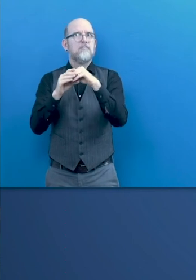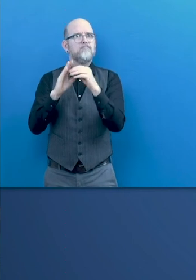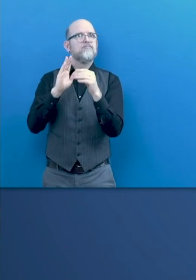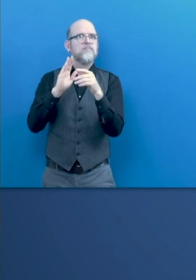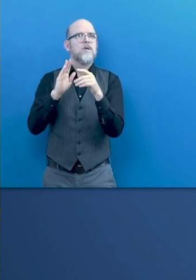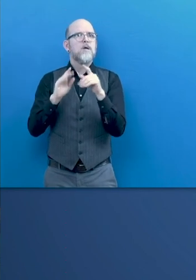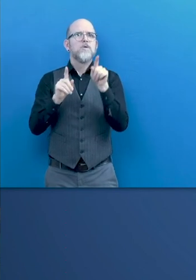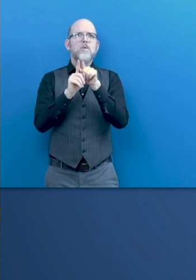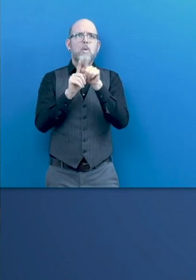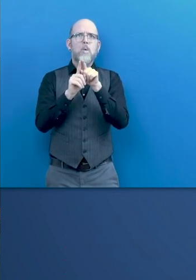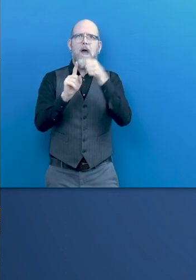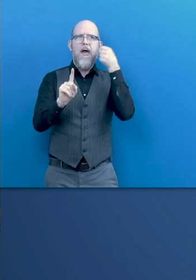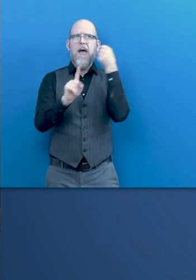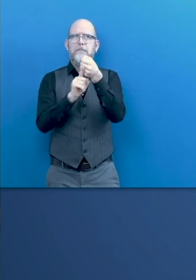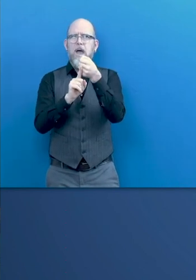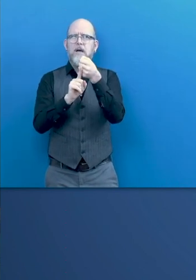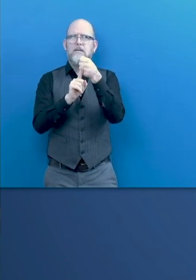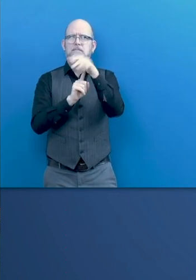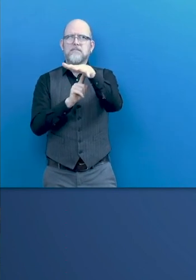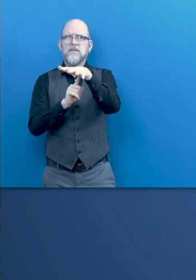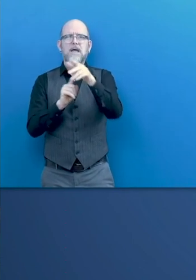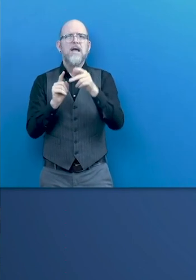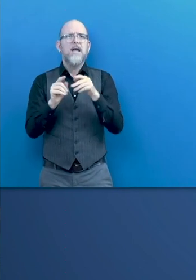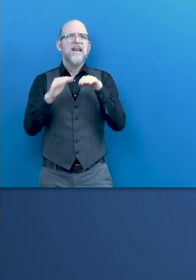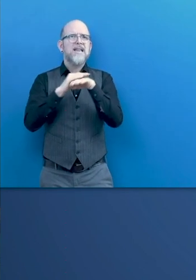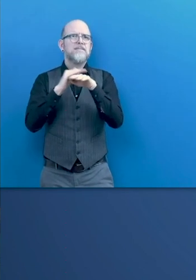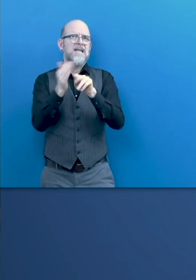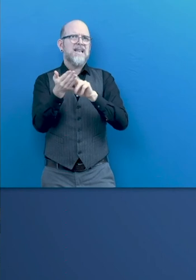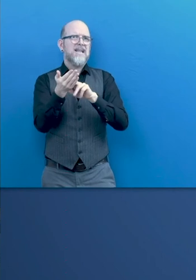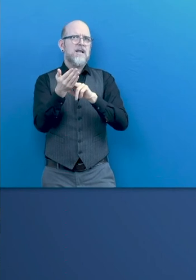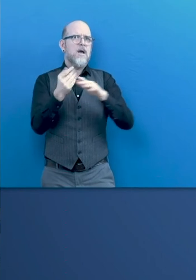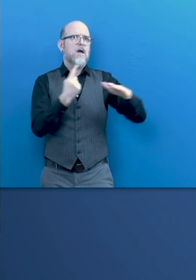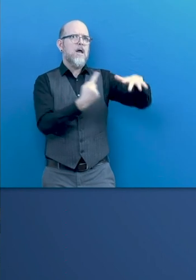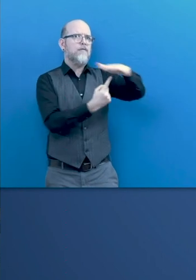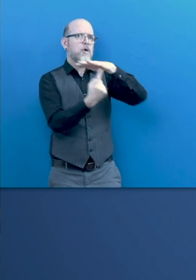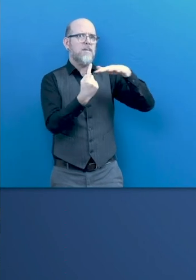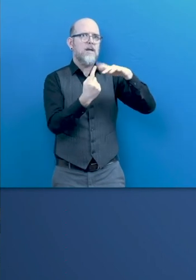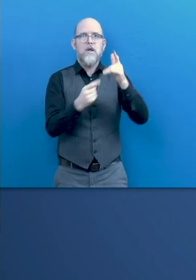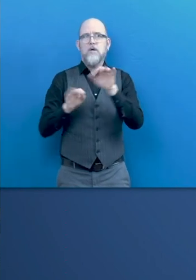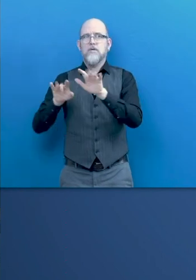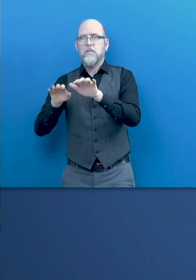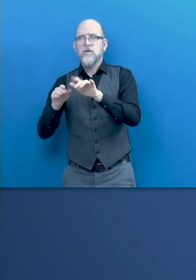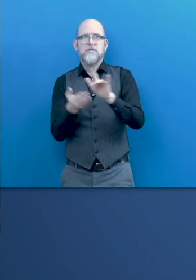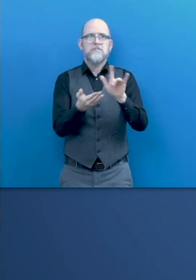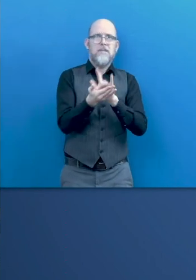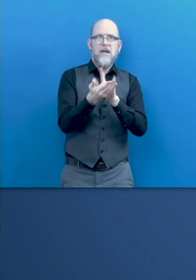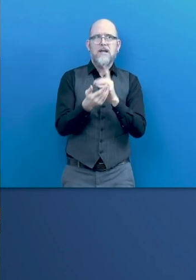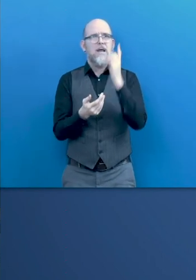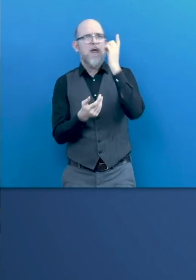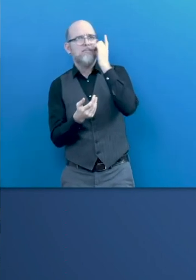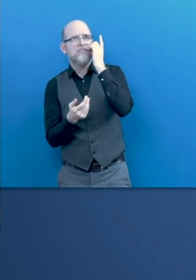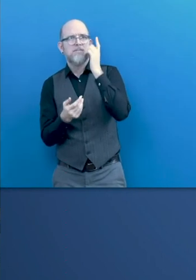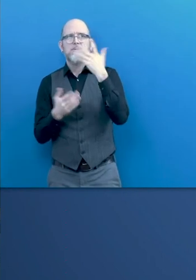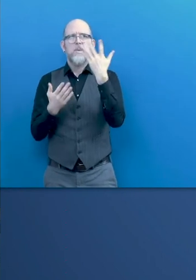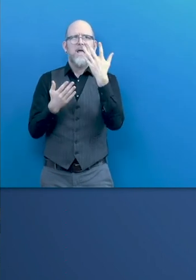all the related materials that people use for work. And the Web Accessibility Directive of the European Union was